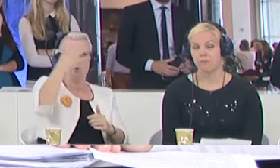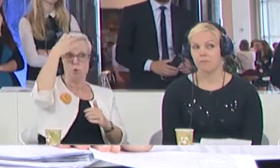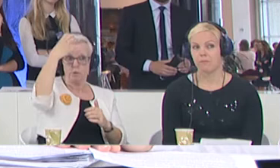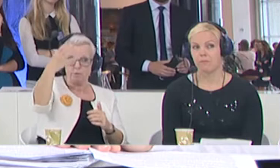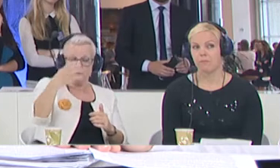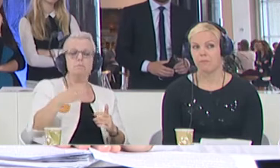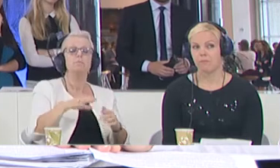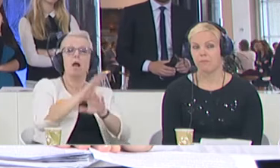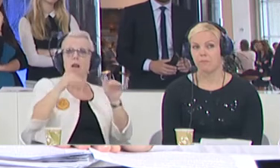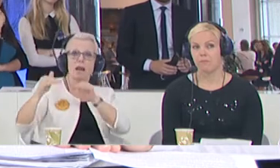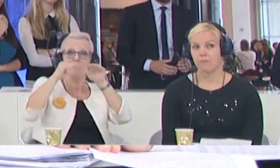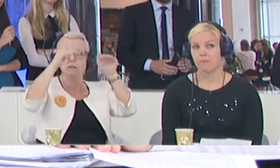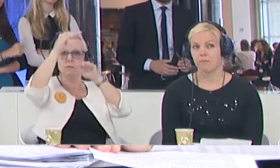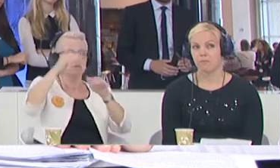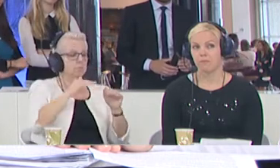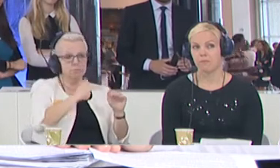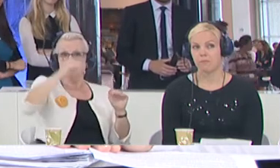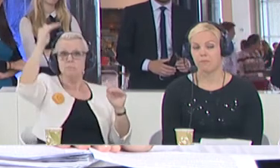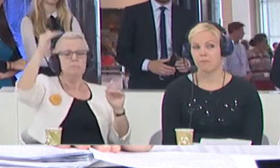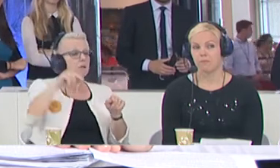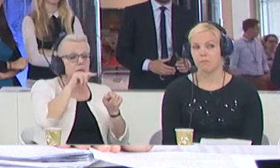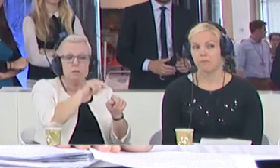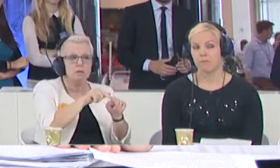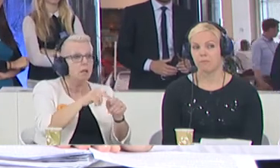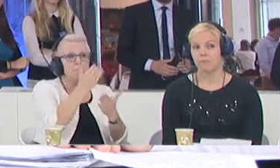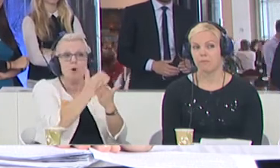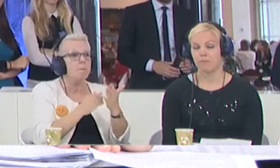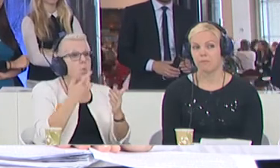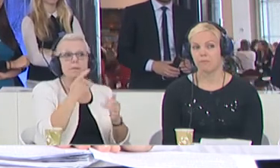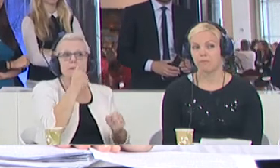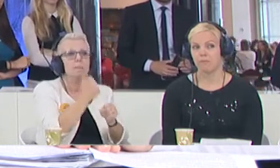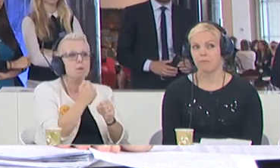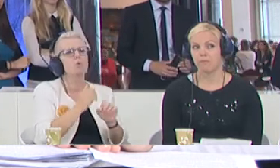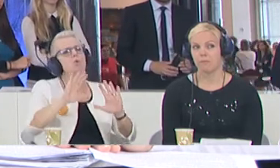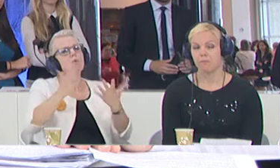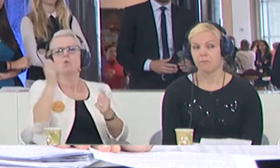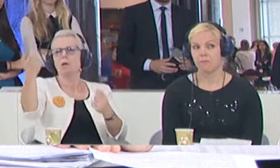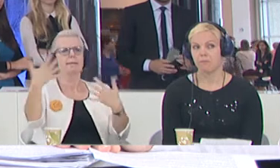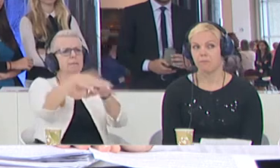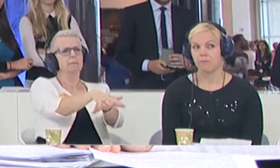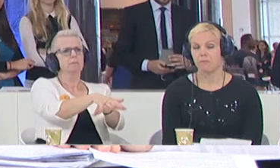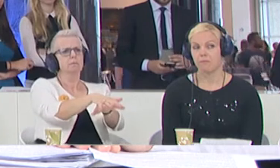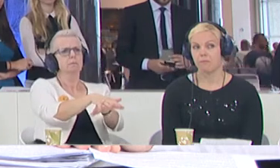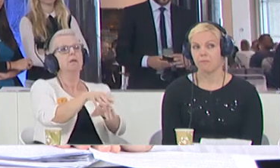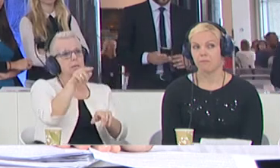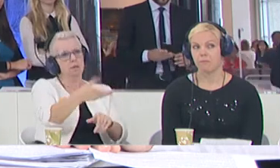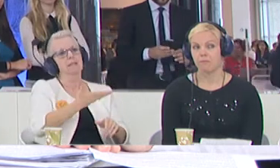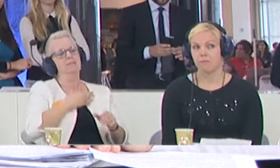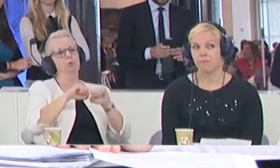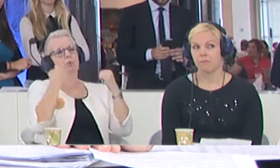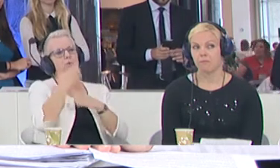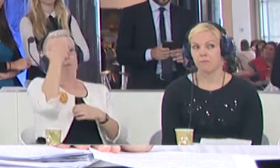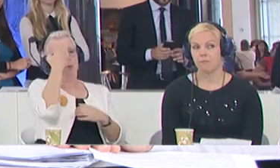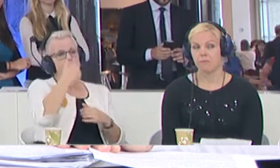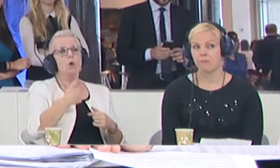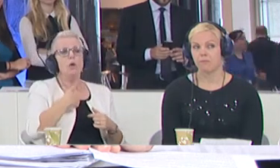or all levels, local, regional level, are not able to create programs, how to integrate, and then we will have a social problem. And I think we